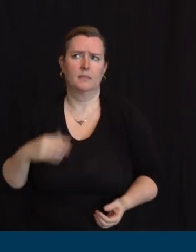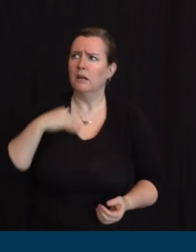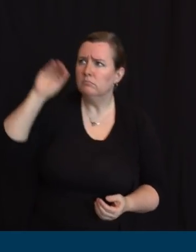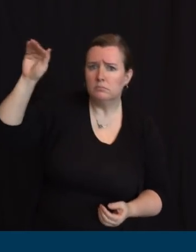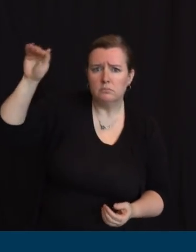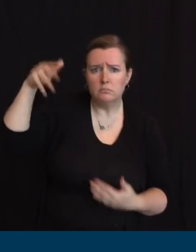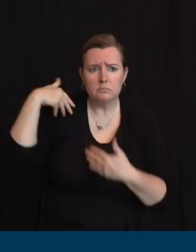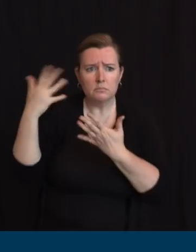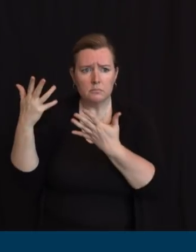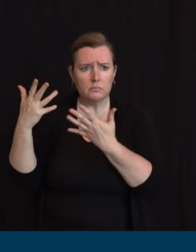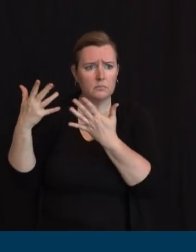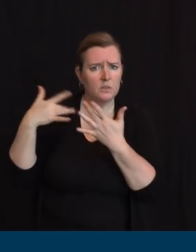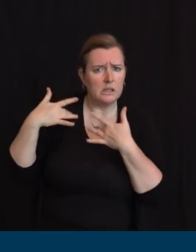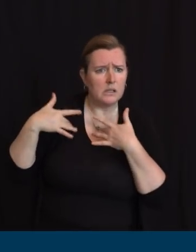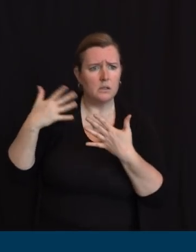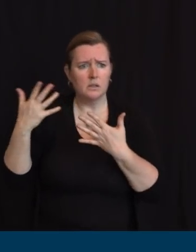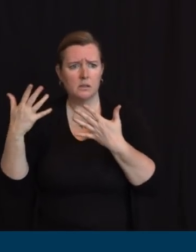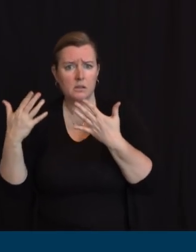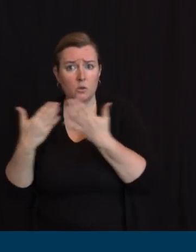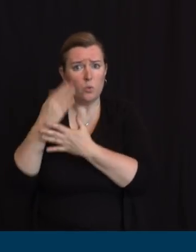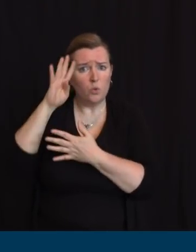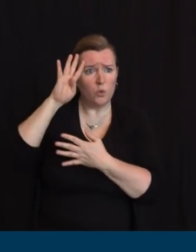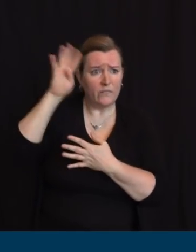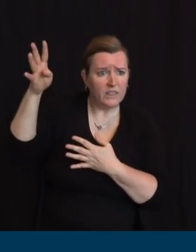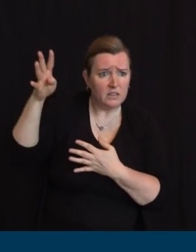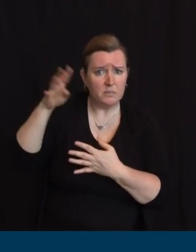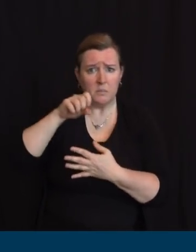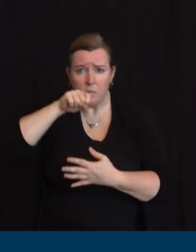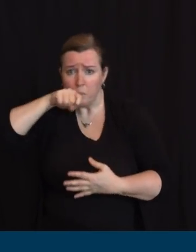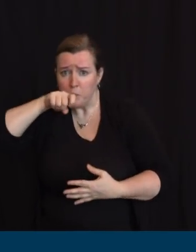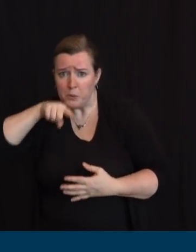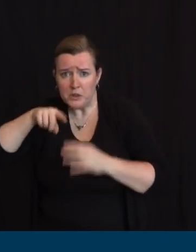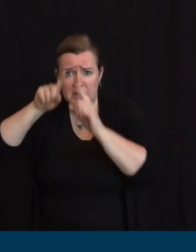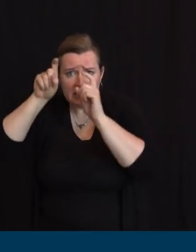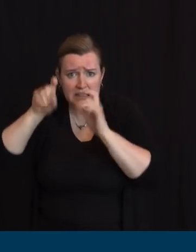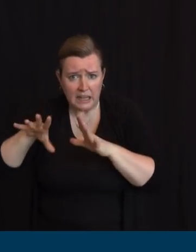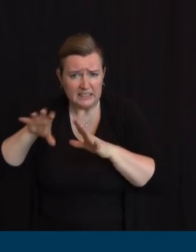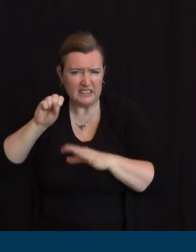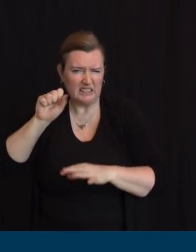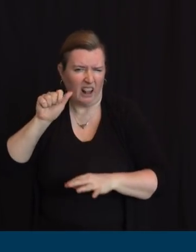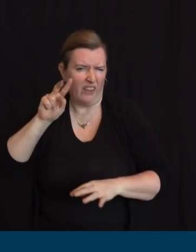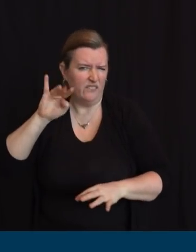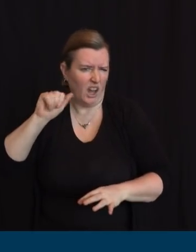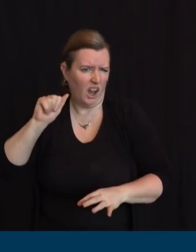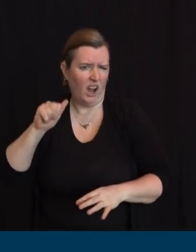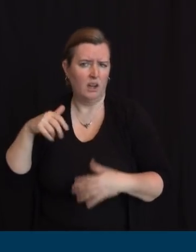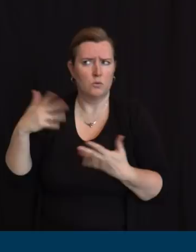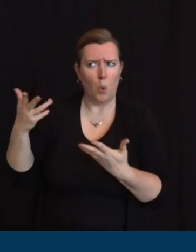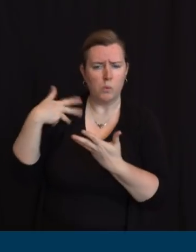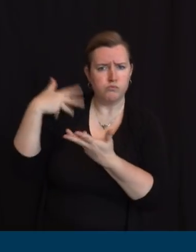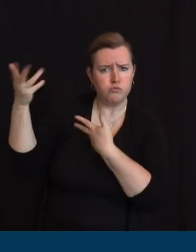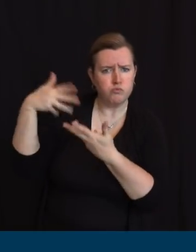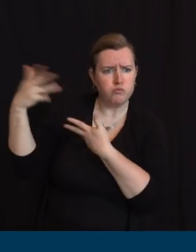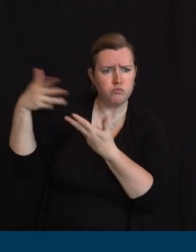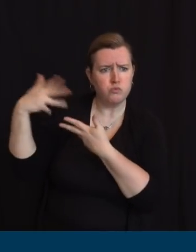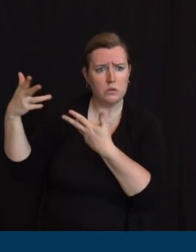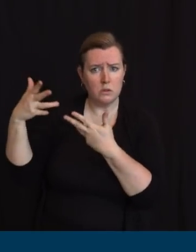we look forward to future discussions with him and how this test can benefit our residents.